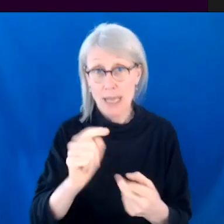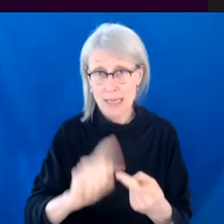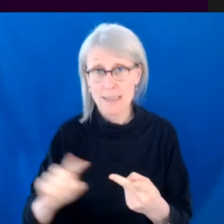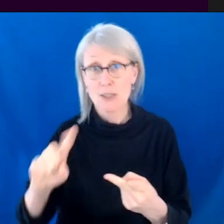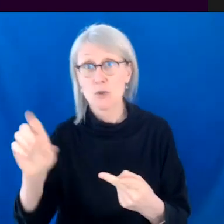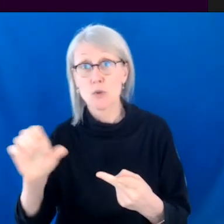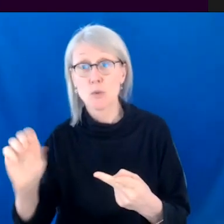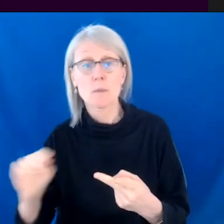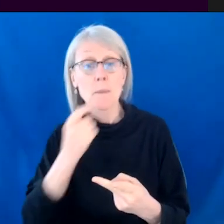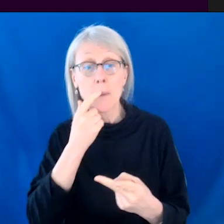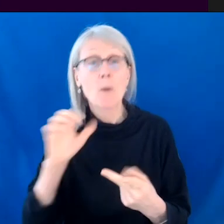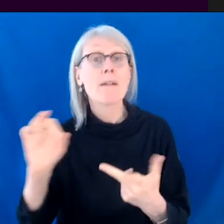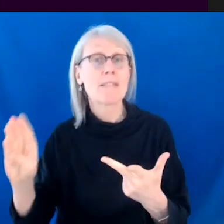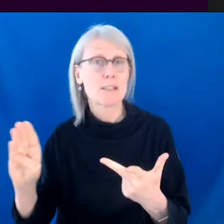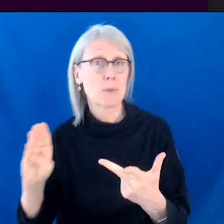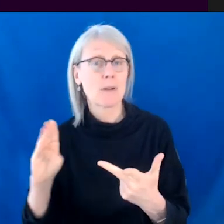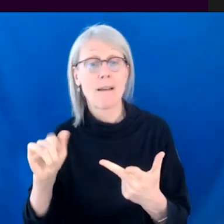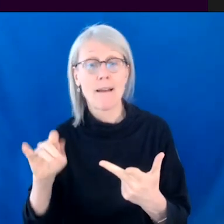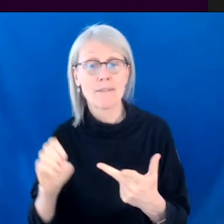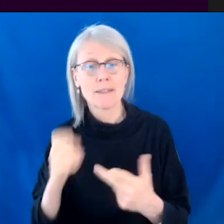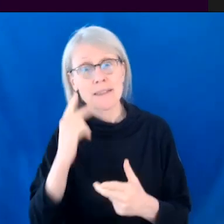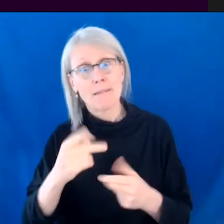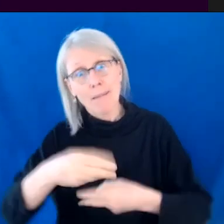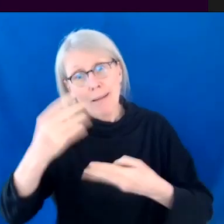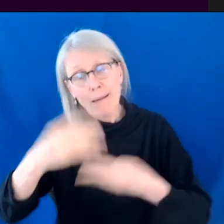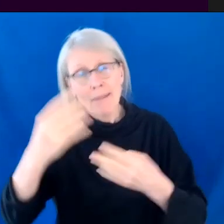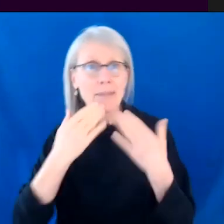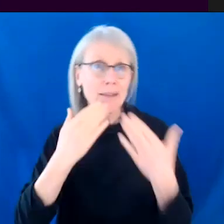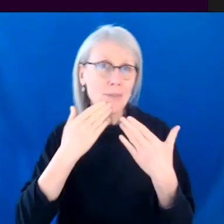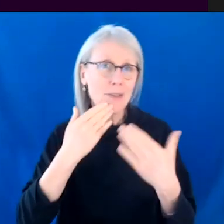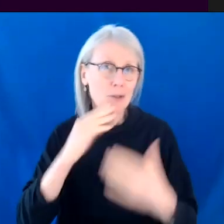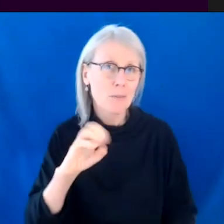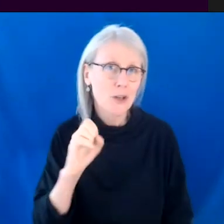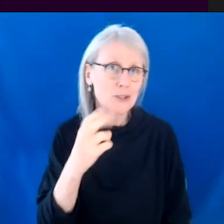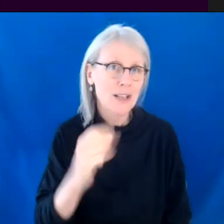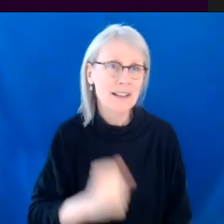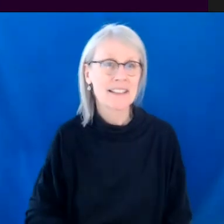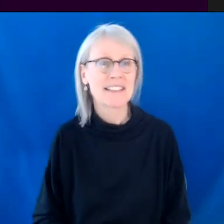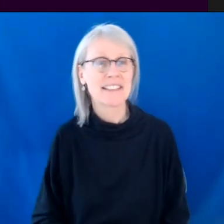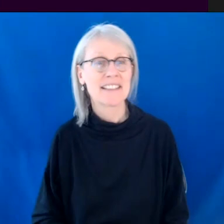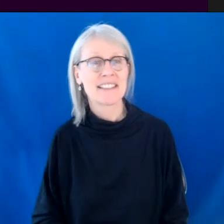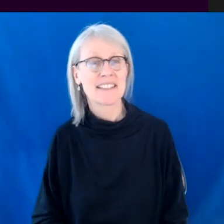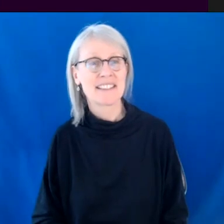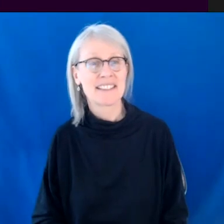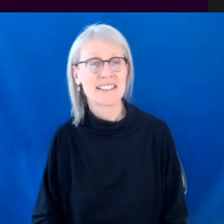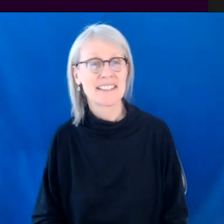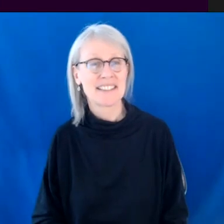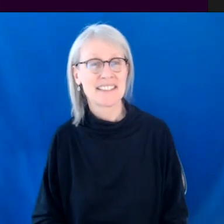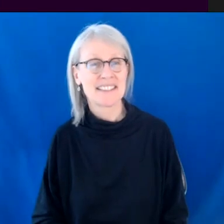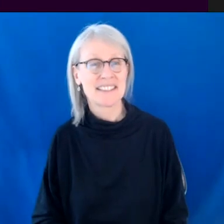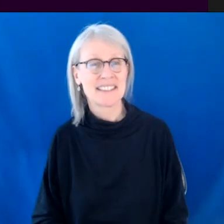Yes. So there's a lot of thank yous here, Marsha. Everyone is saying thank you so much for doing this. Um, yeah, thank